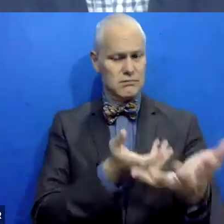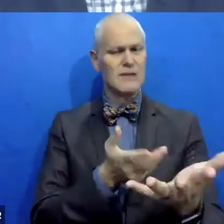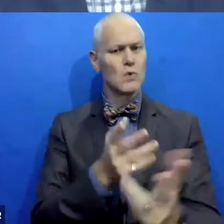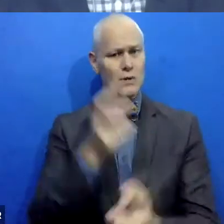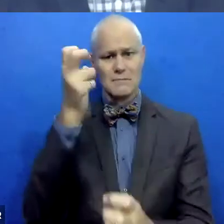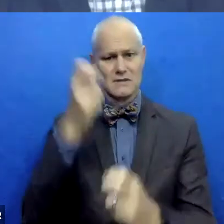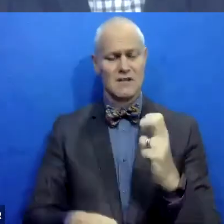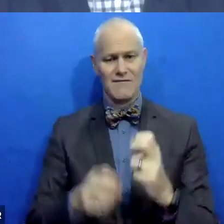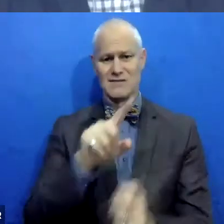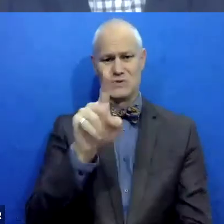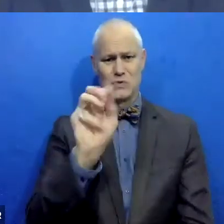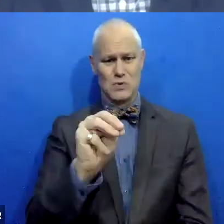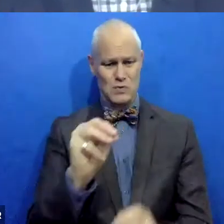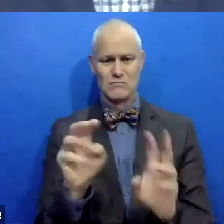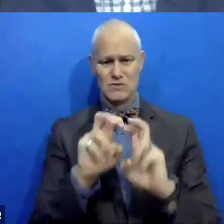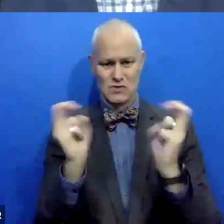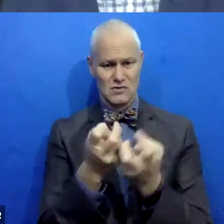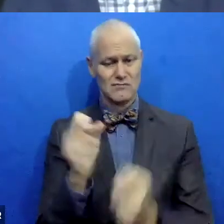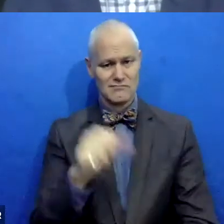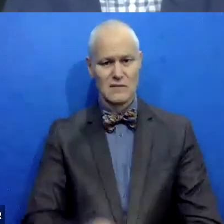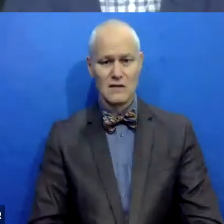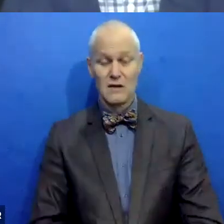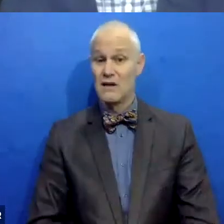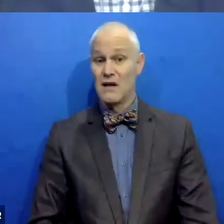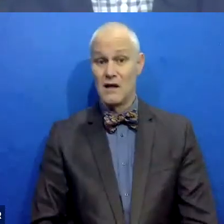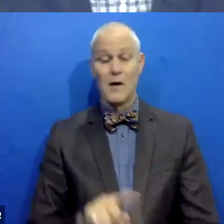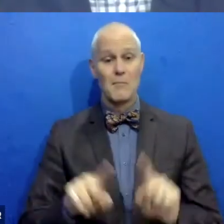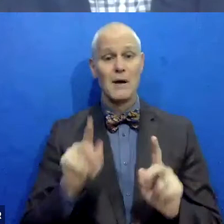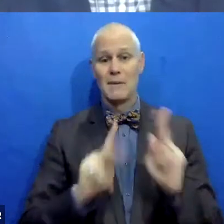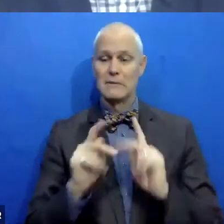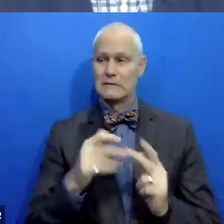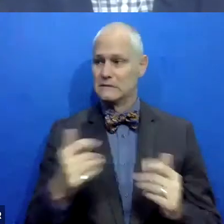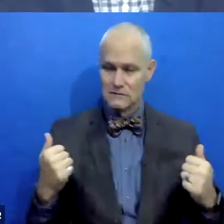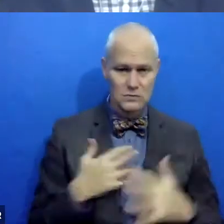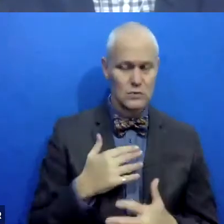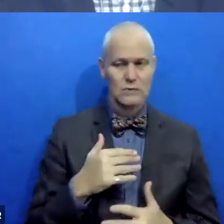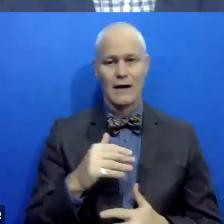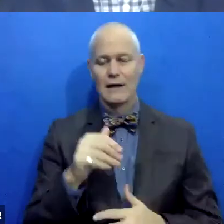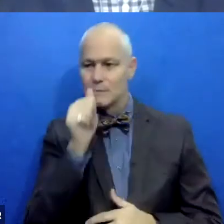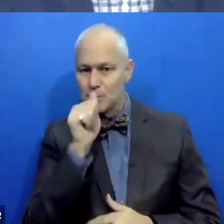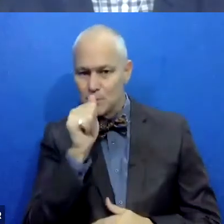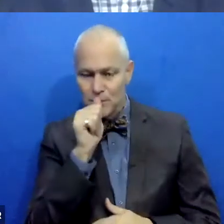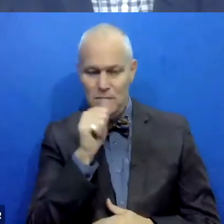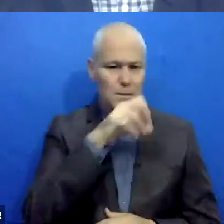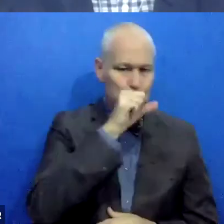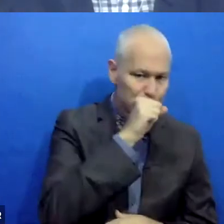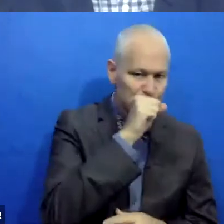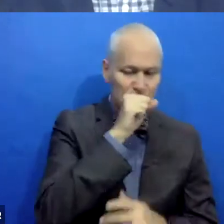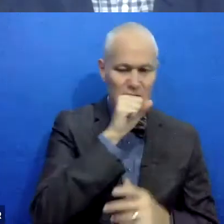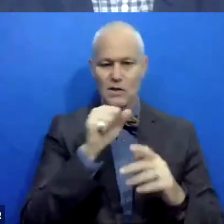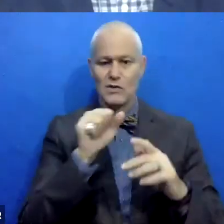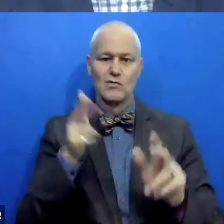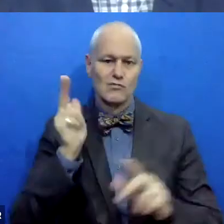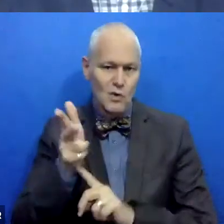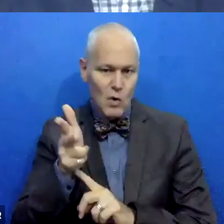on zoom, but another deep fear that people have is around confidentiality and recordings and things of that nature. So, uh,